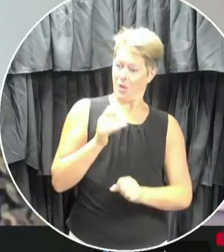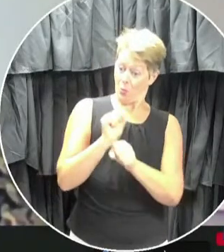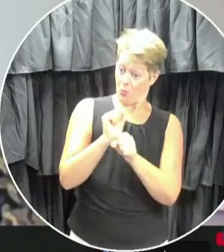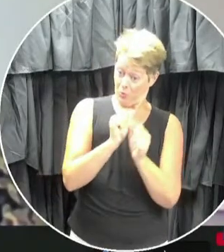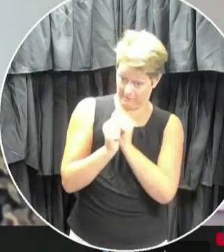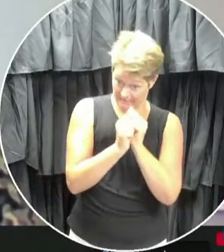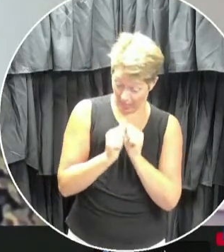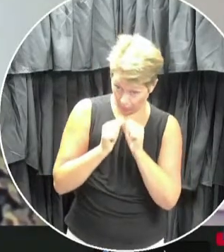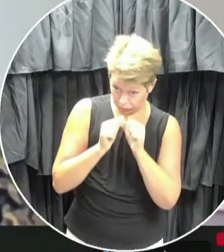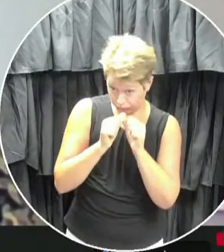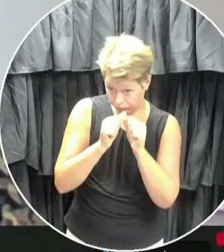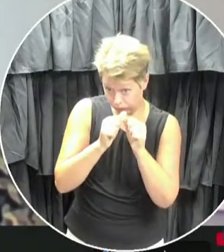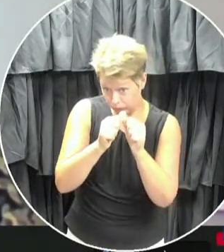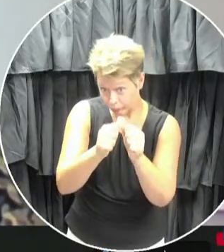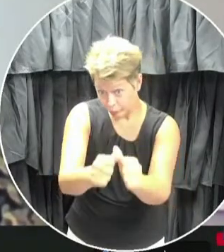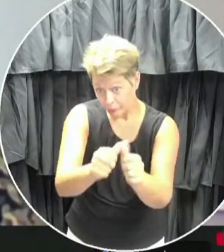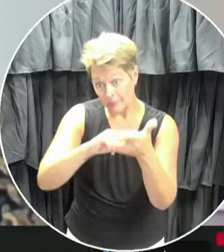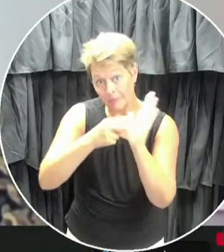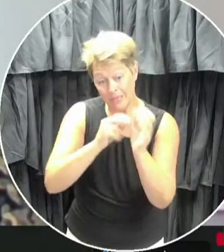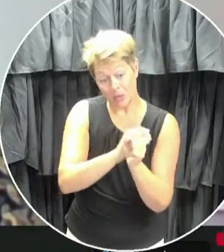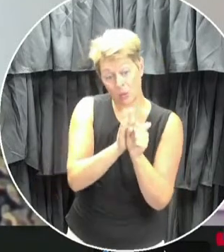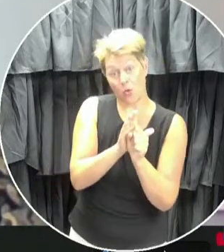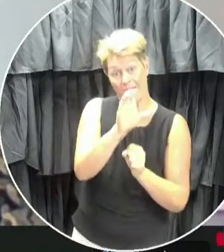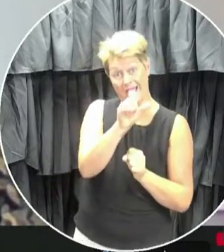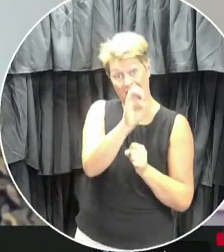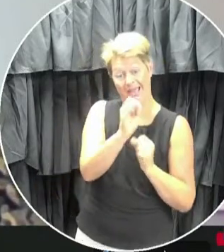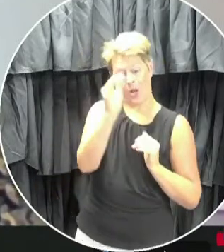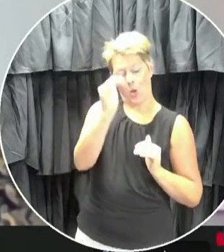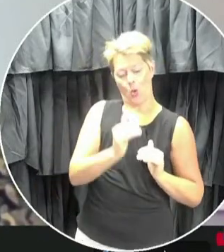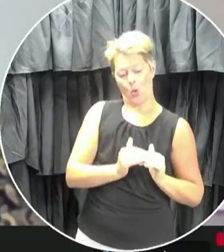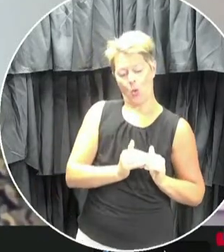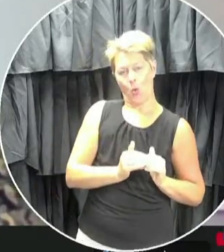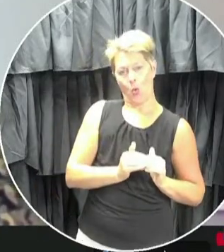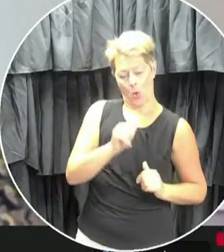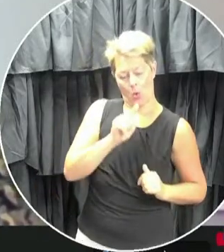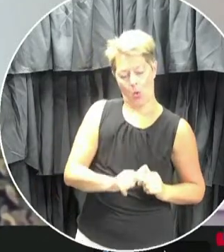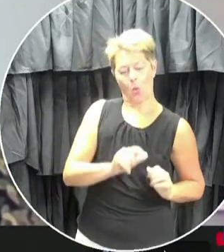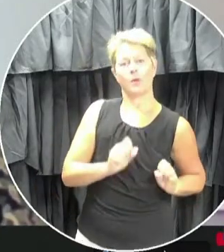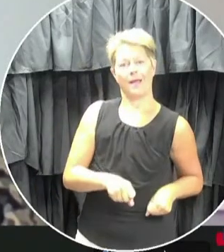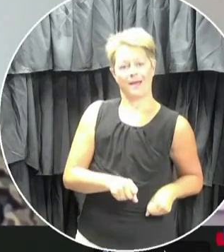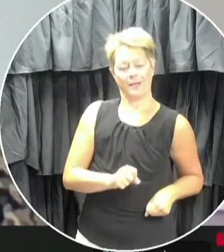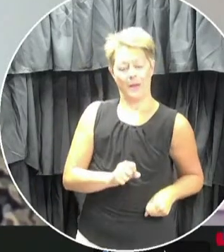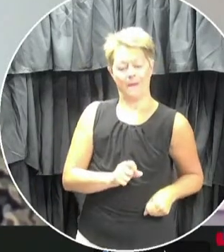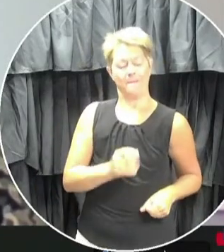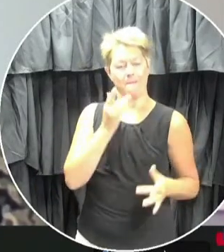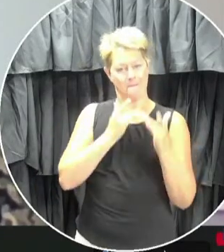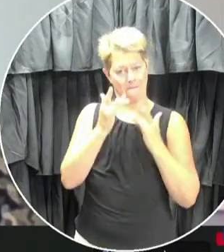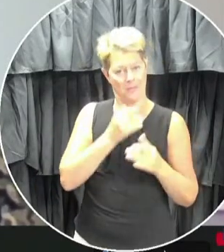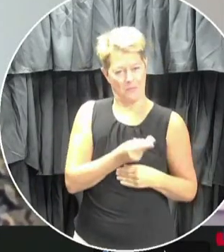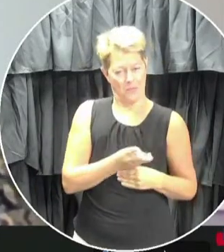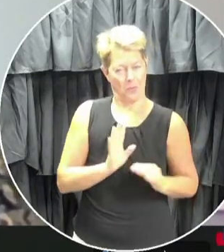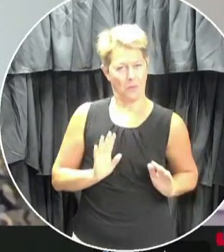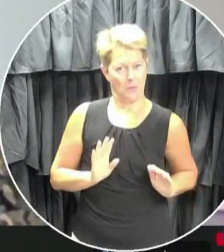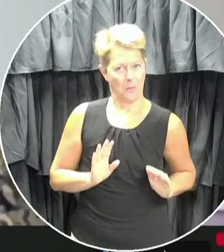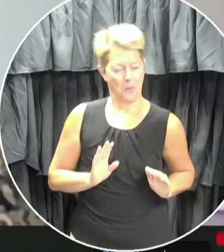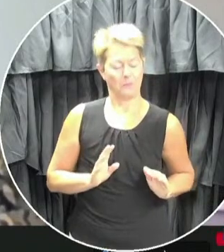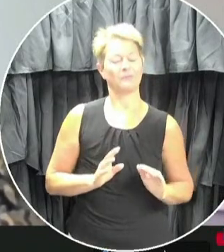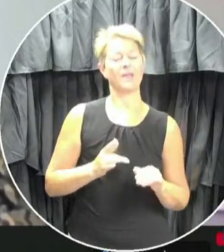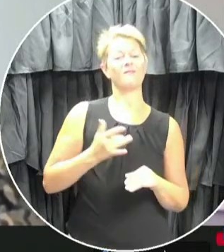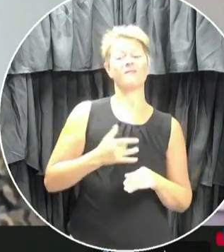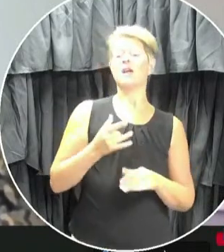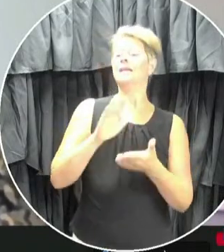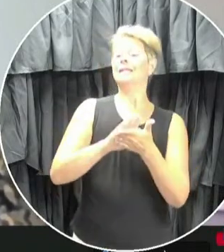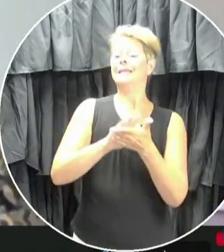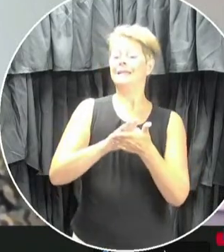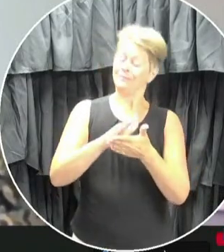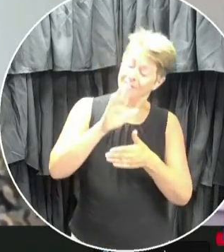we can keep the number of new cases of COVID-19 in our province low and get our children back to school in a safe and supportive environment in